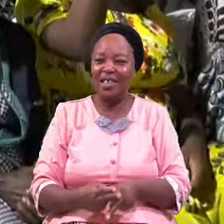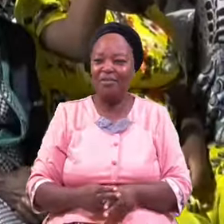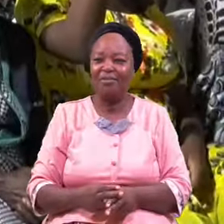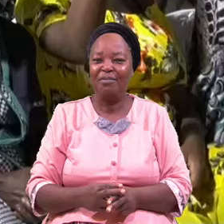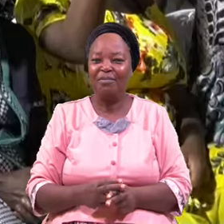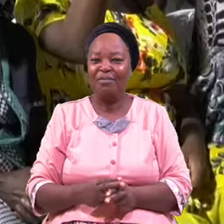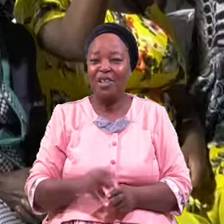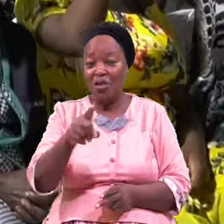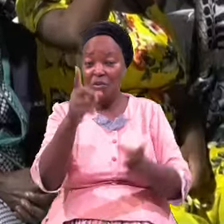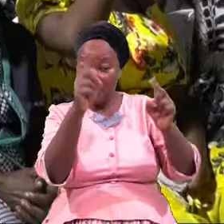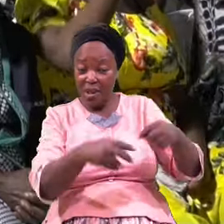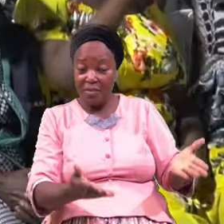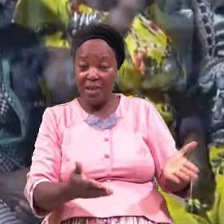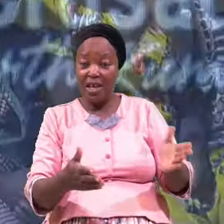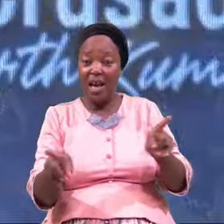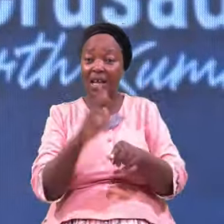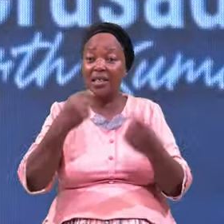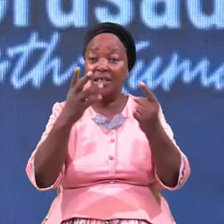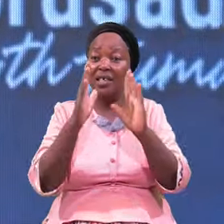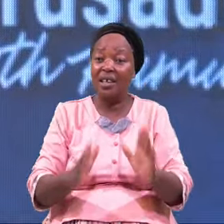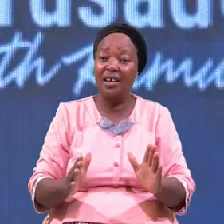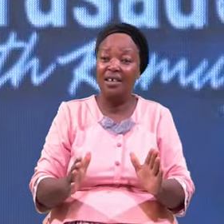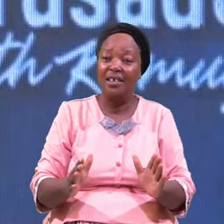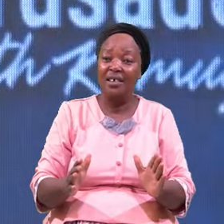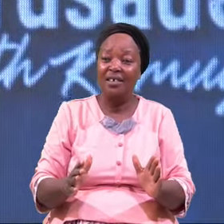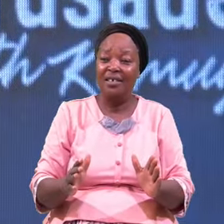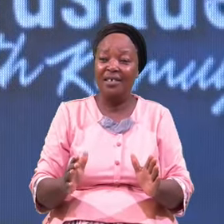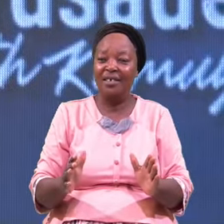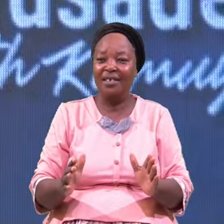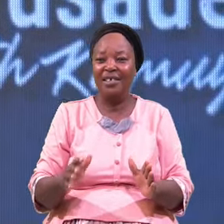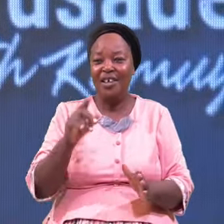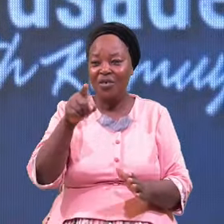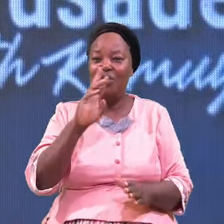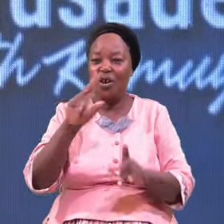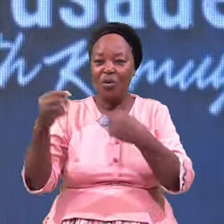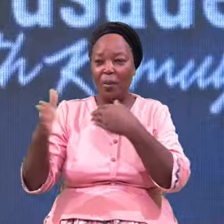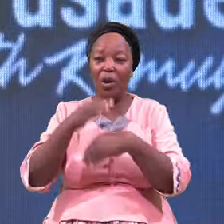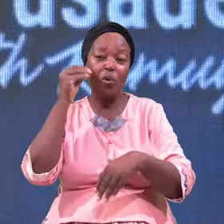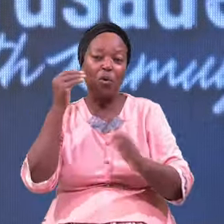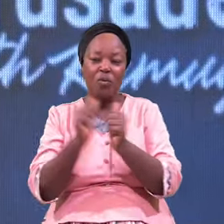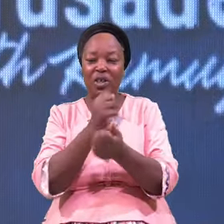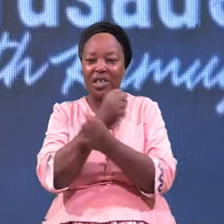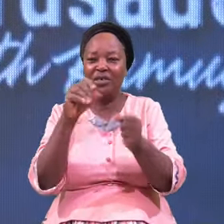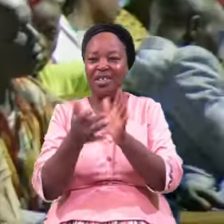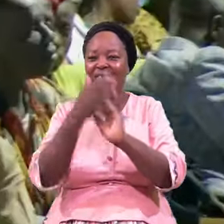You Came As A Sin You Are Going Back Home With Salvation